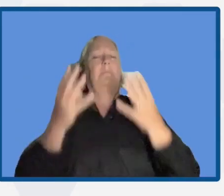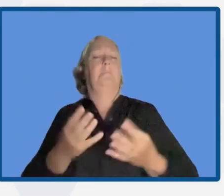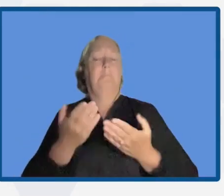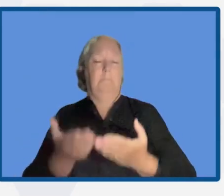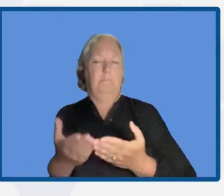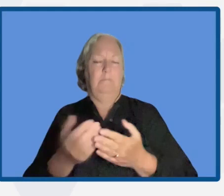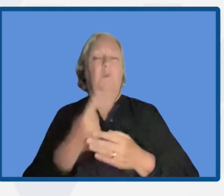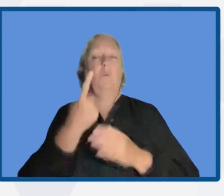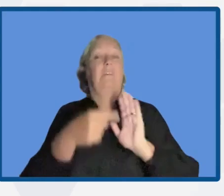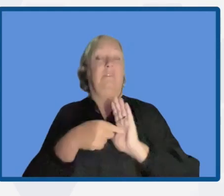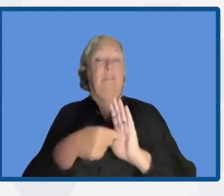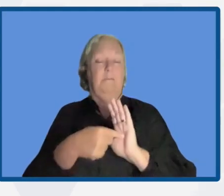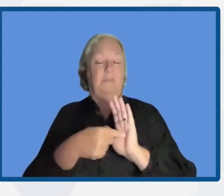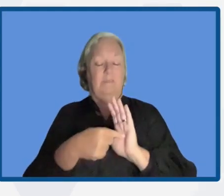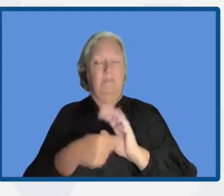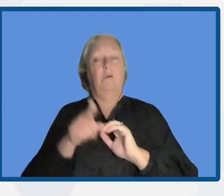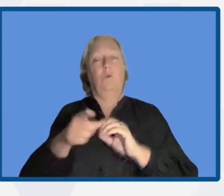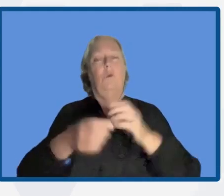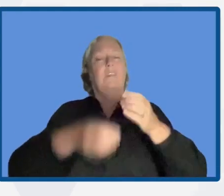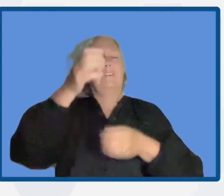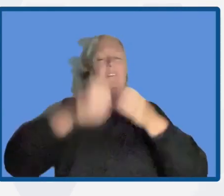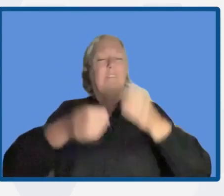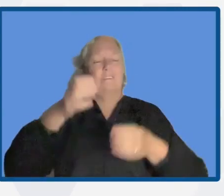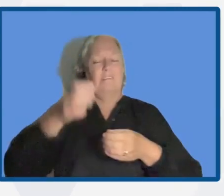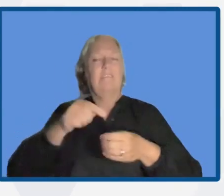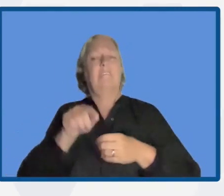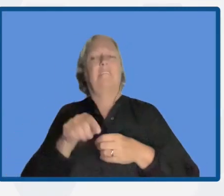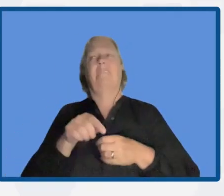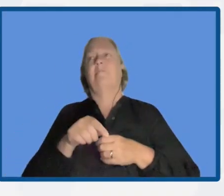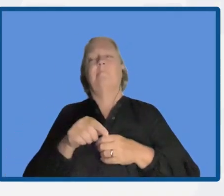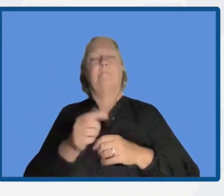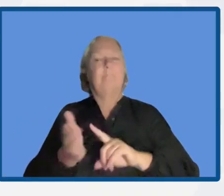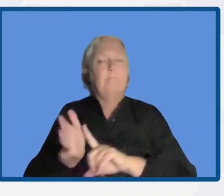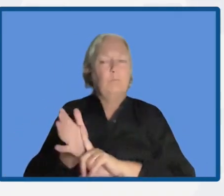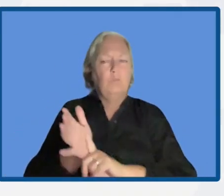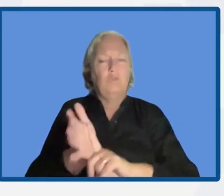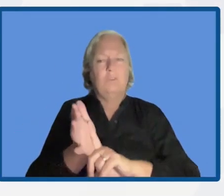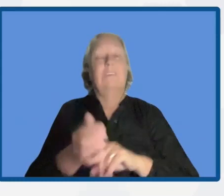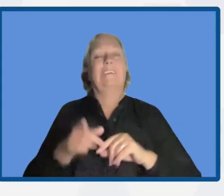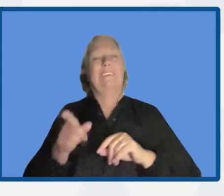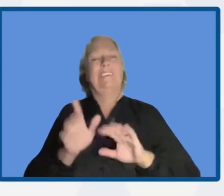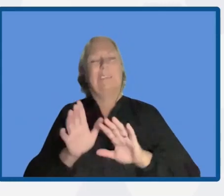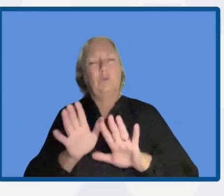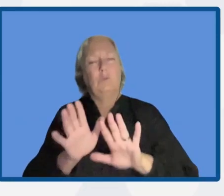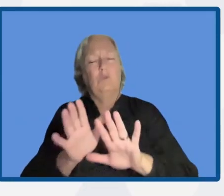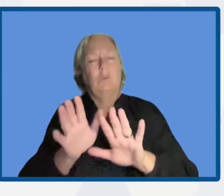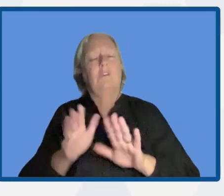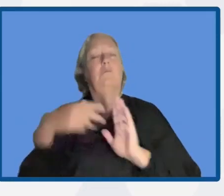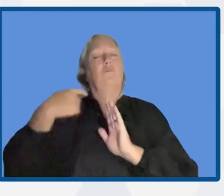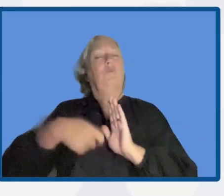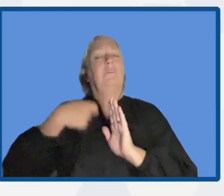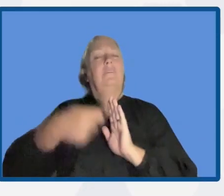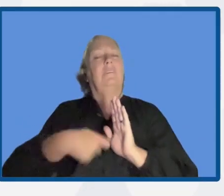this NAP cities driver or driving group has been pushing projects that are